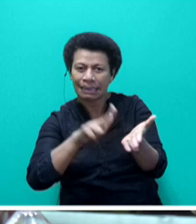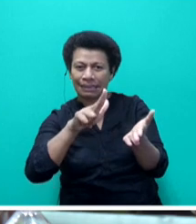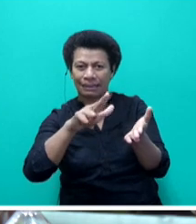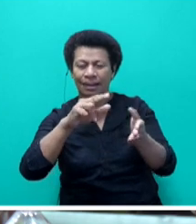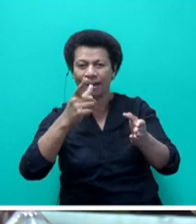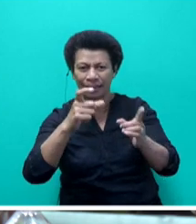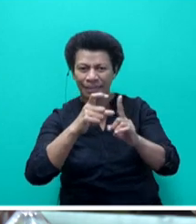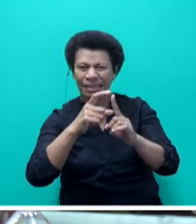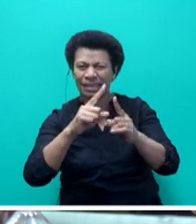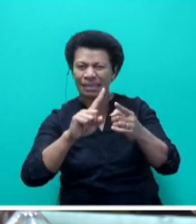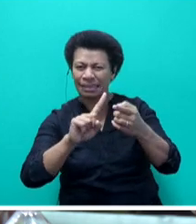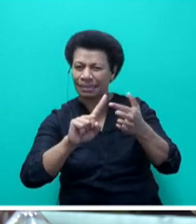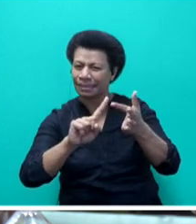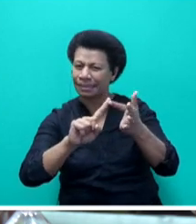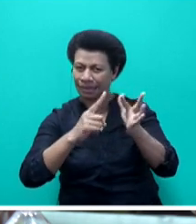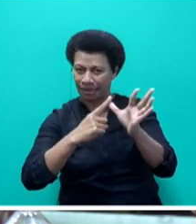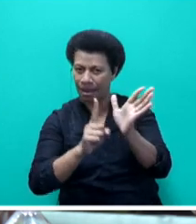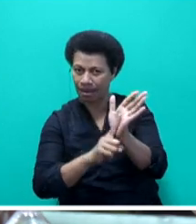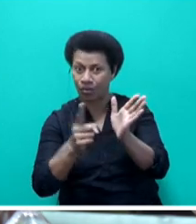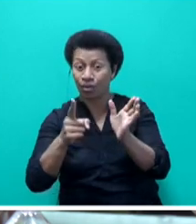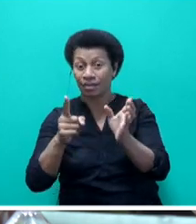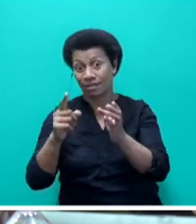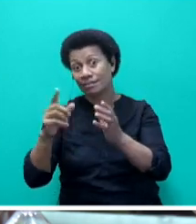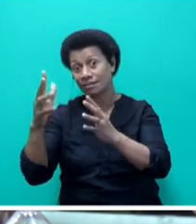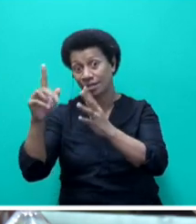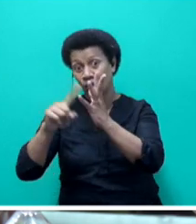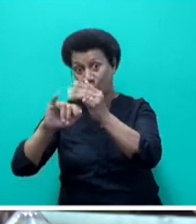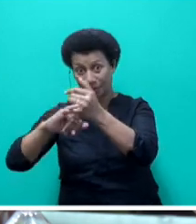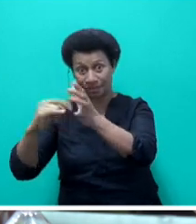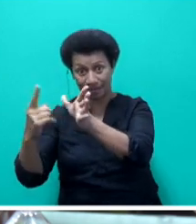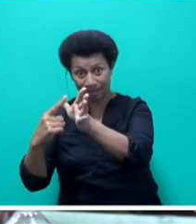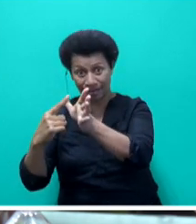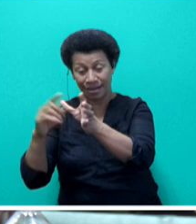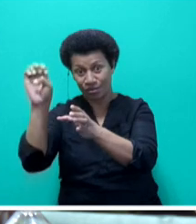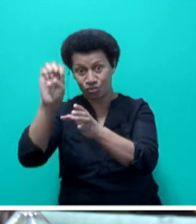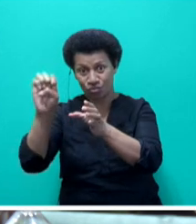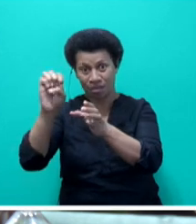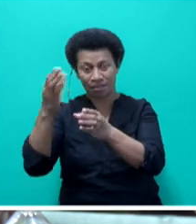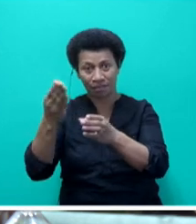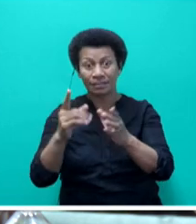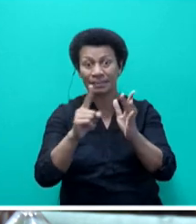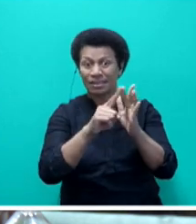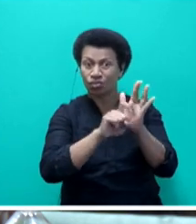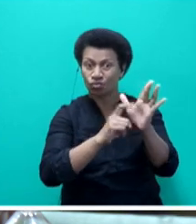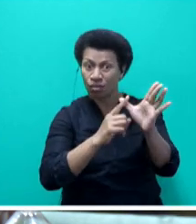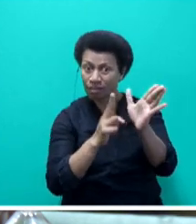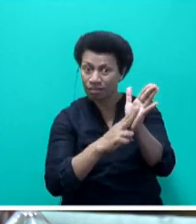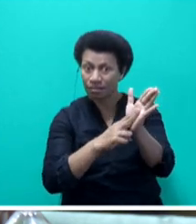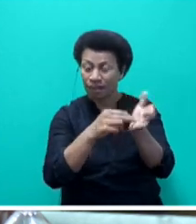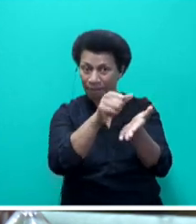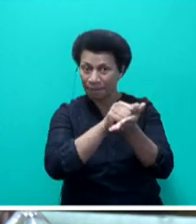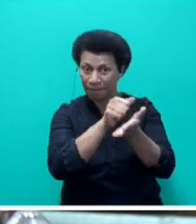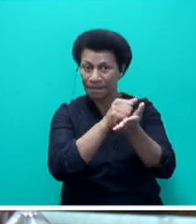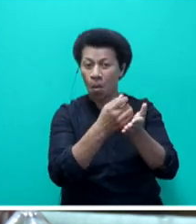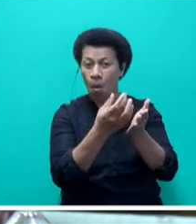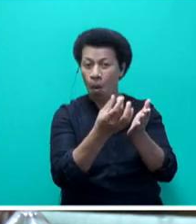with USA and Europe. Should that agreement get across the line, it means the Iranians have a lot of oil that they've got stocked up or piled up.